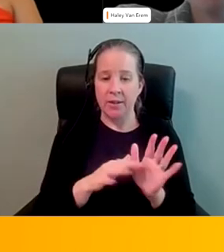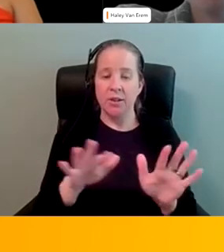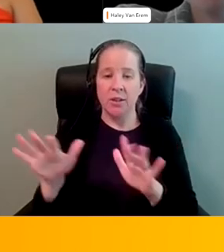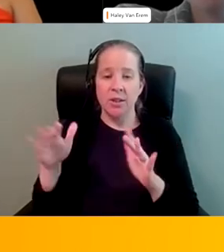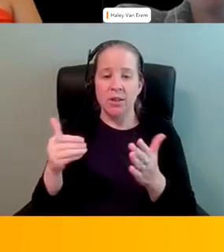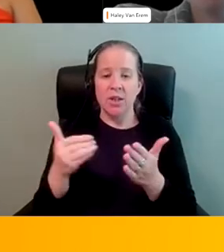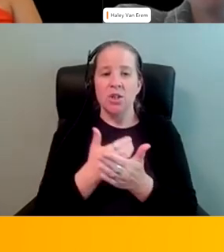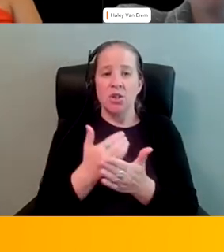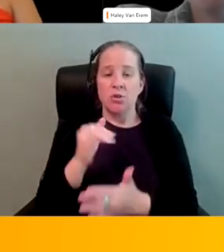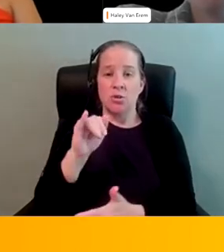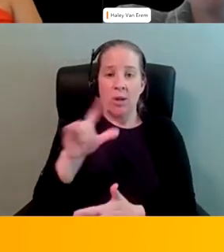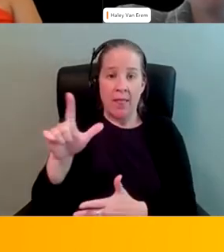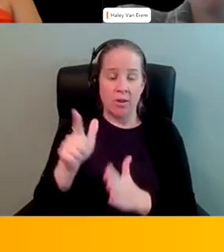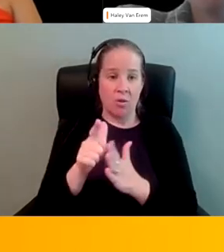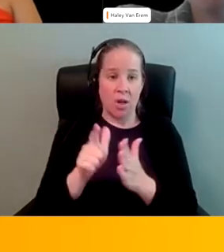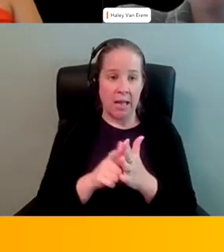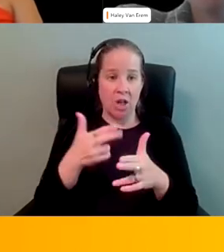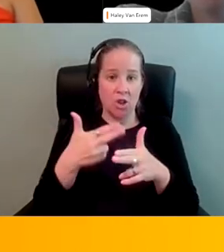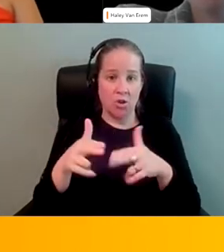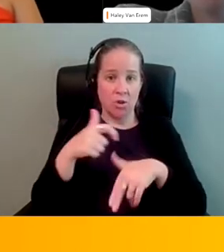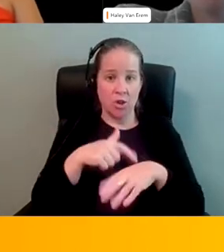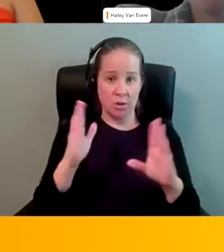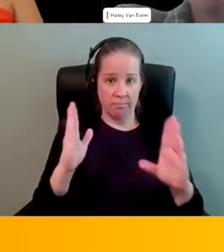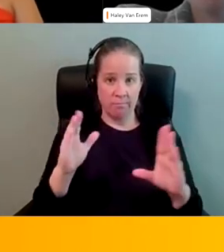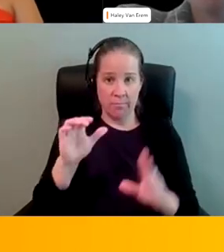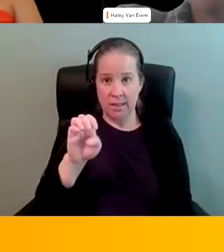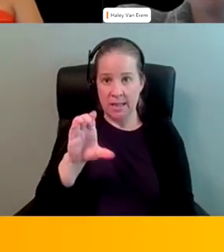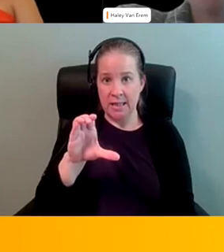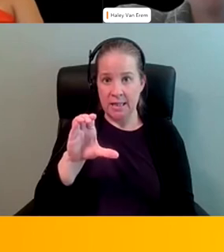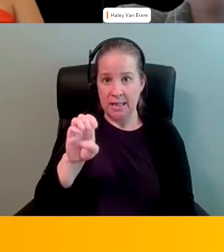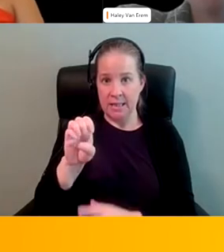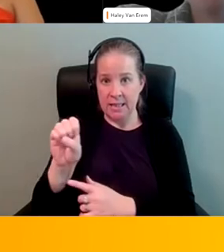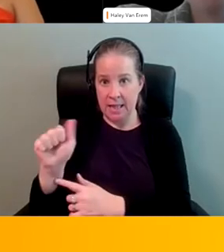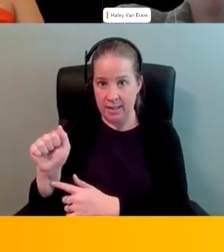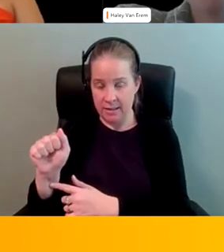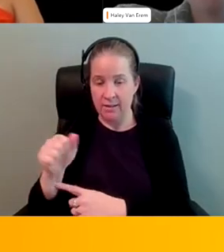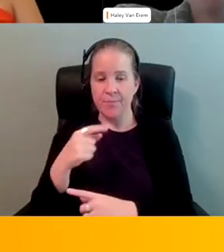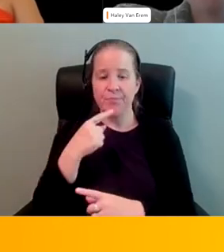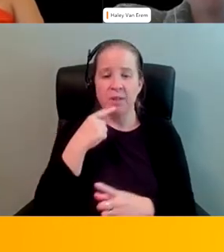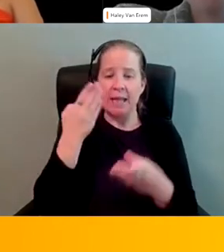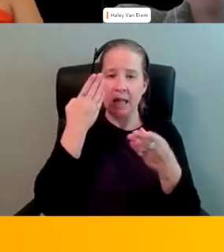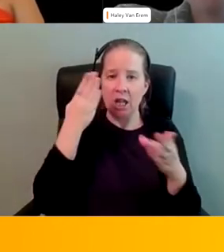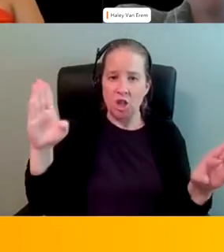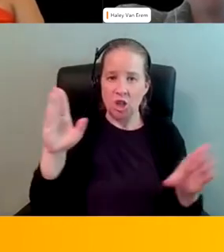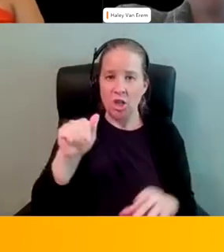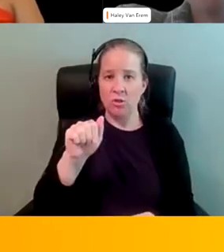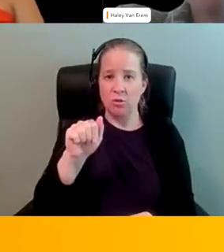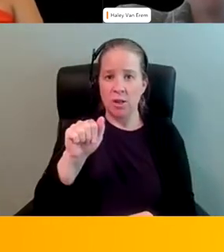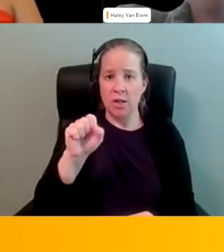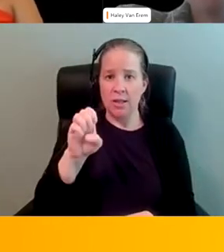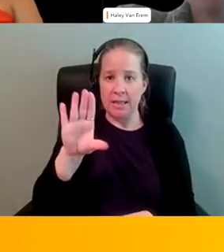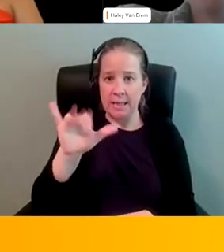the new Illinois law. The new short term is called SESA. Um, it says that the General Assembly of Illinois